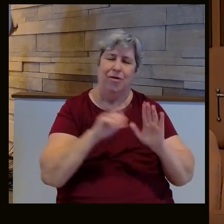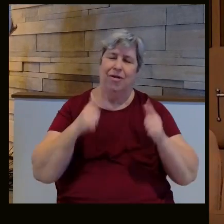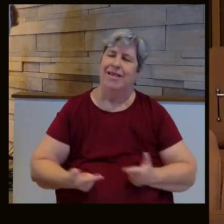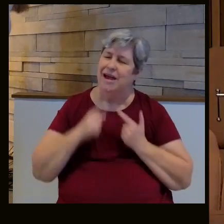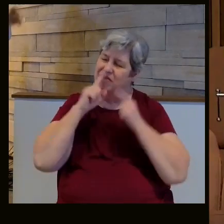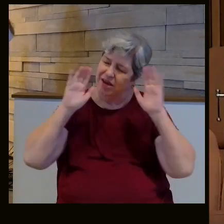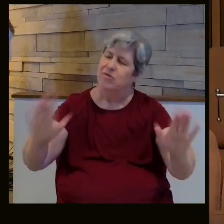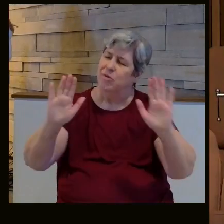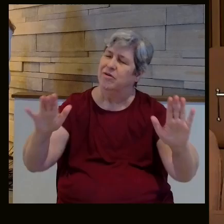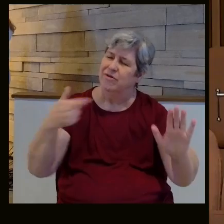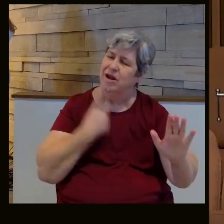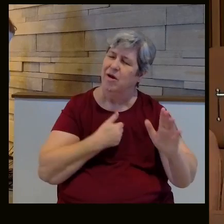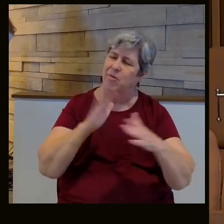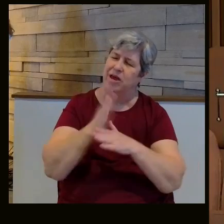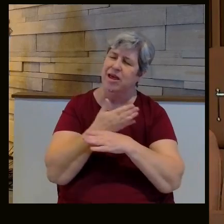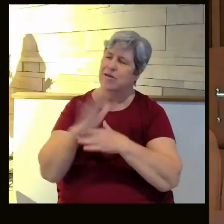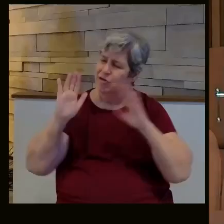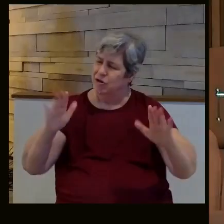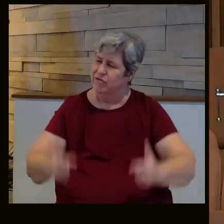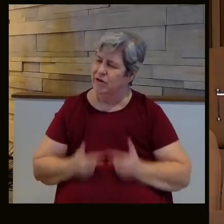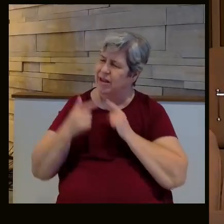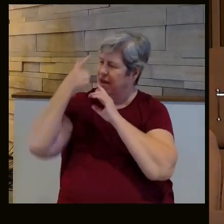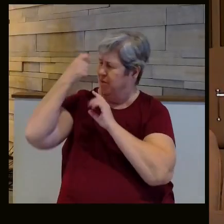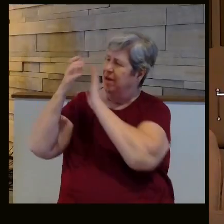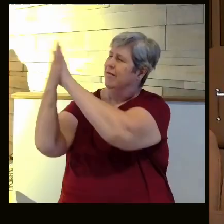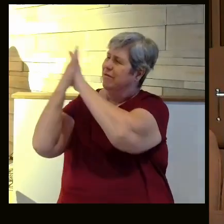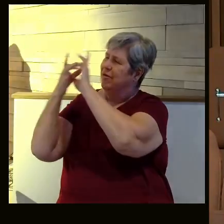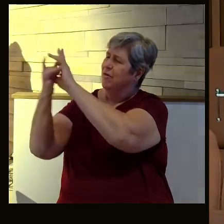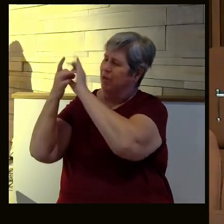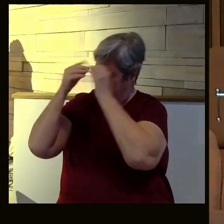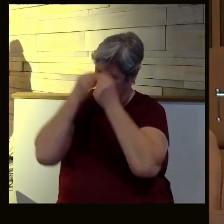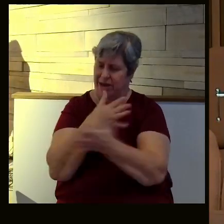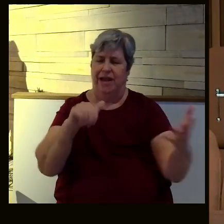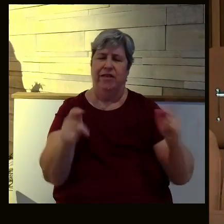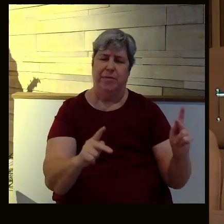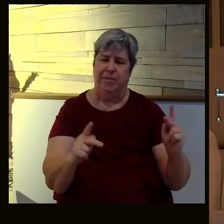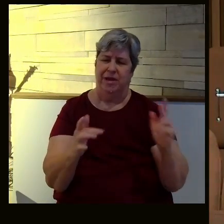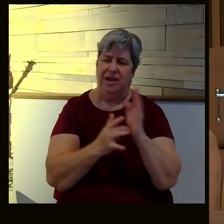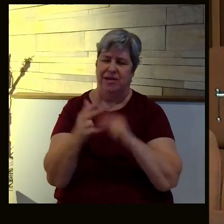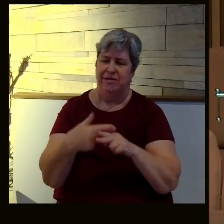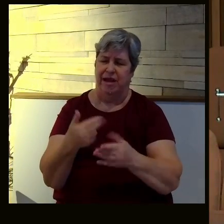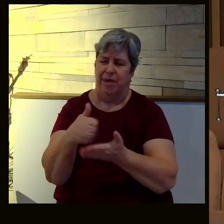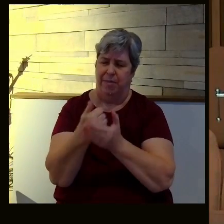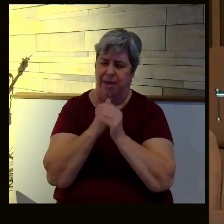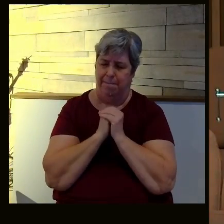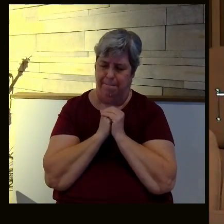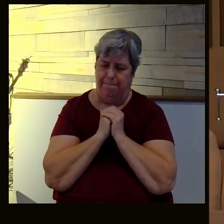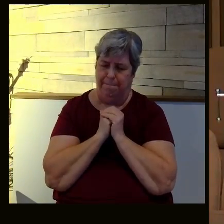and is that we share that wonder of life in you with others. In Jesus' name, amen.